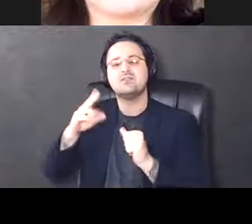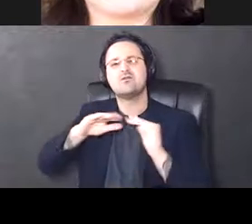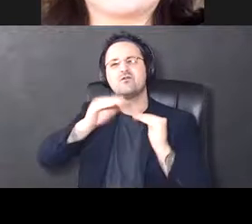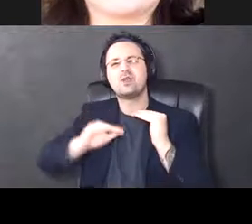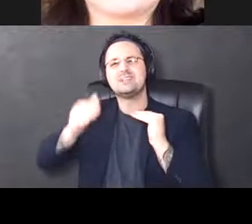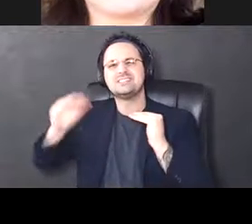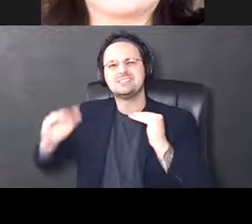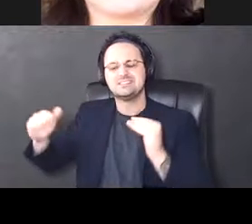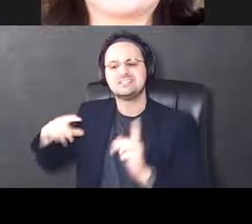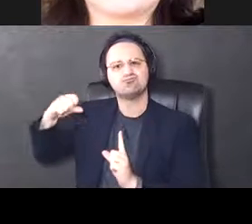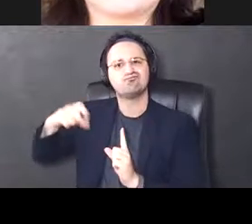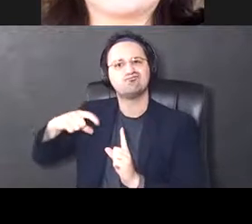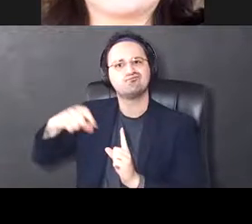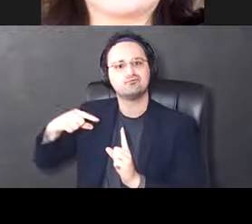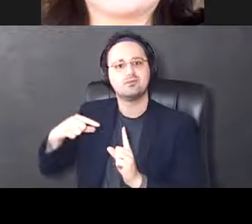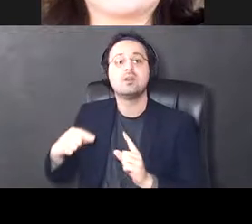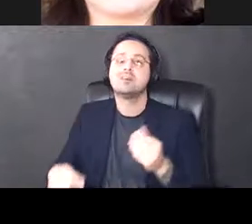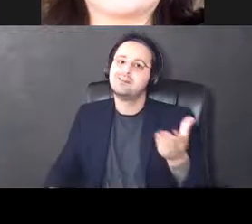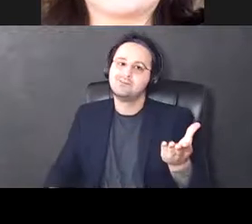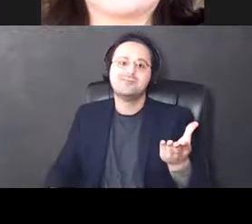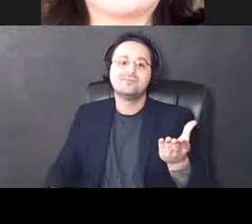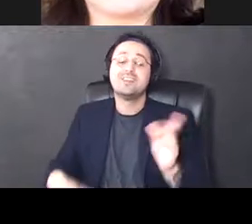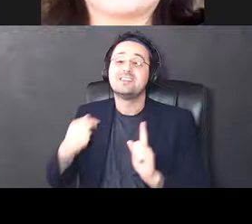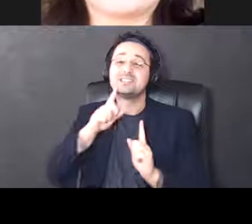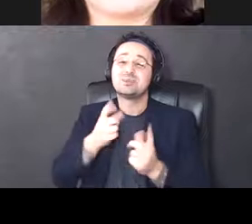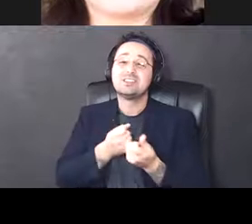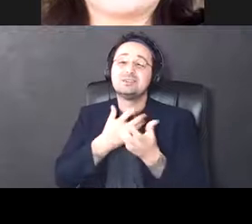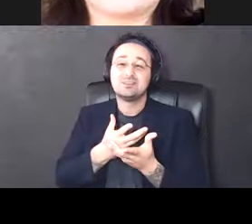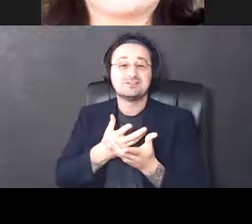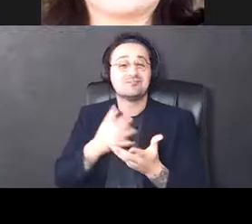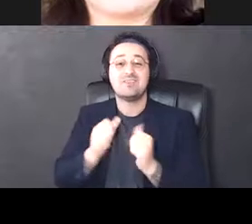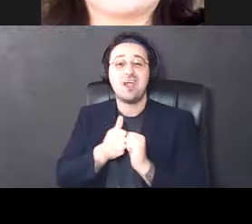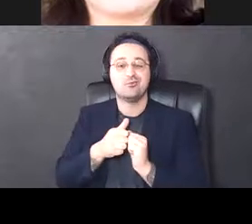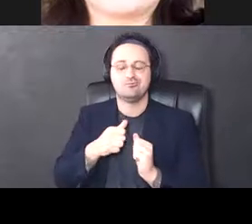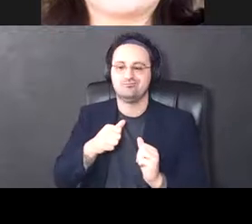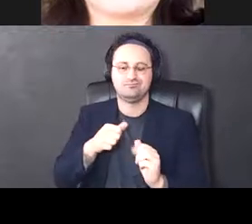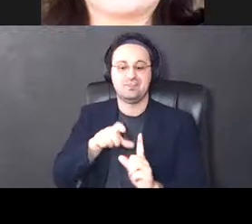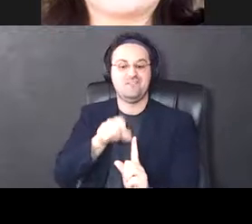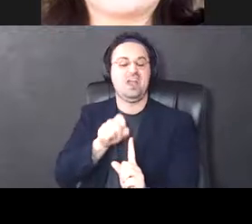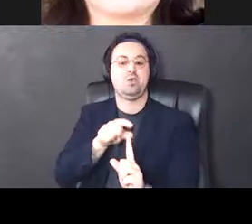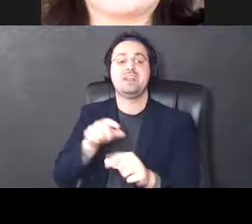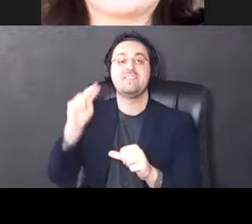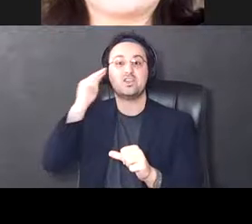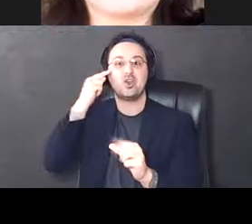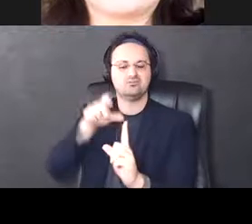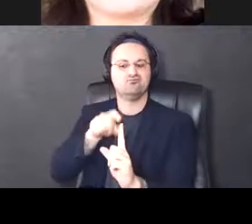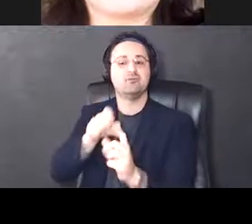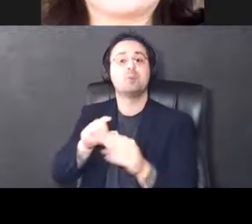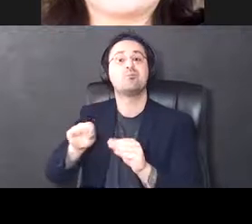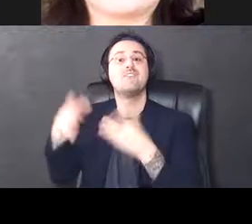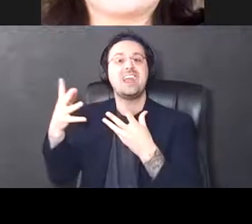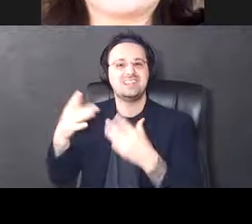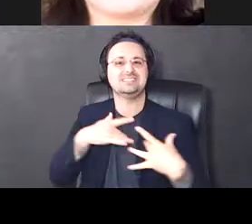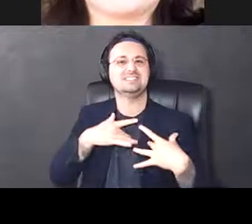we're walking around. This is really driven by firing of neurons that are providing sensory information